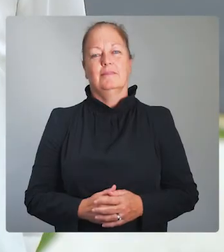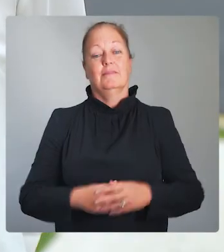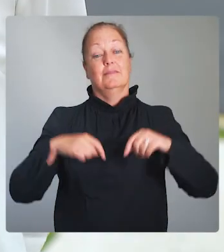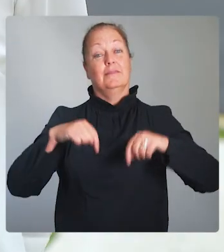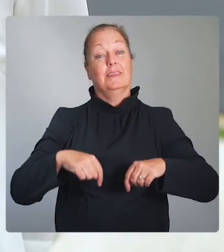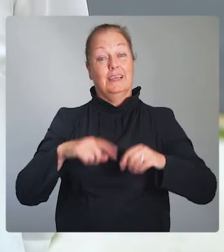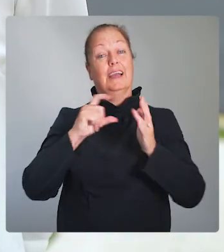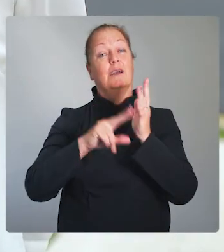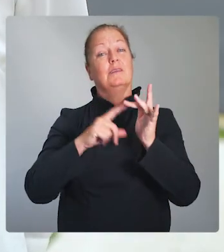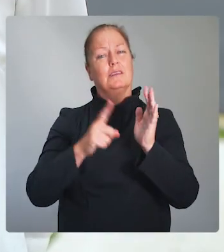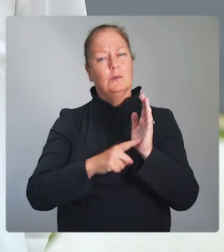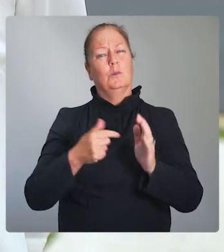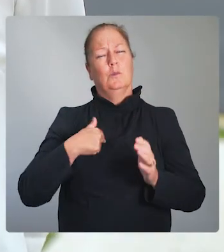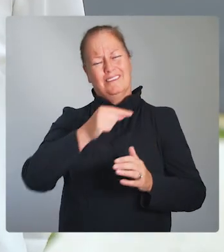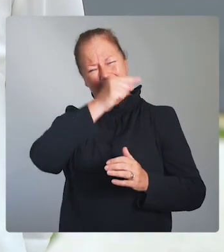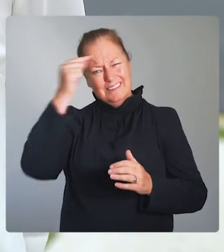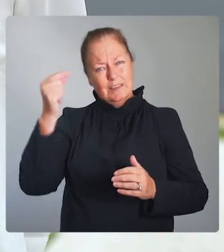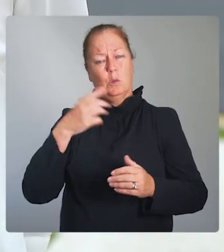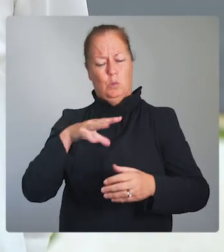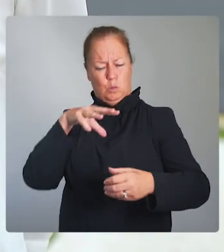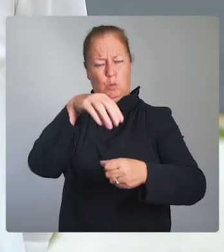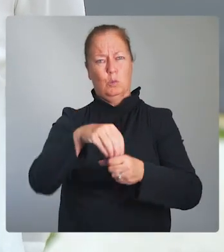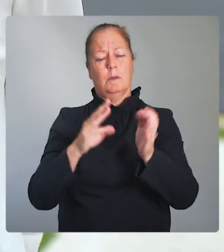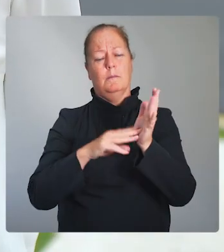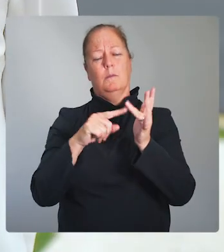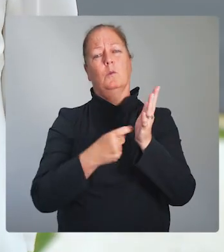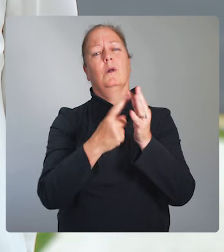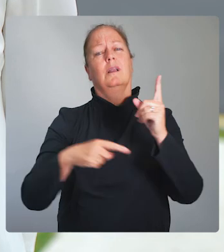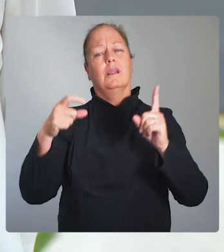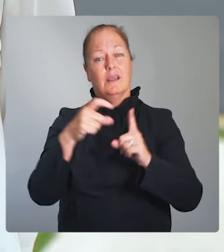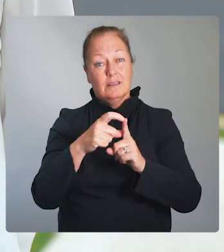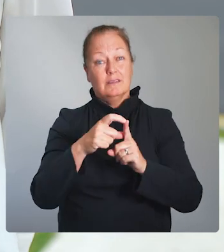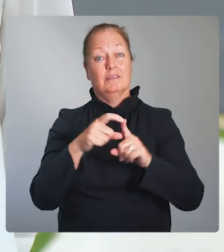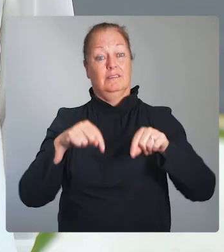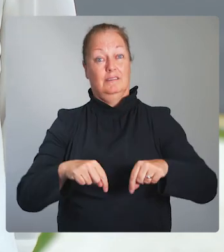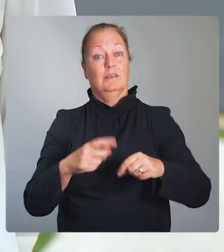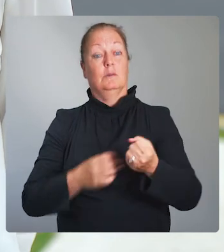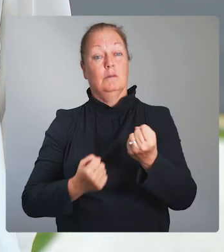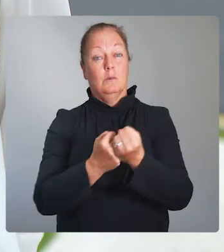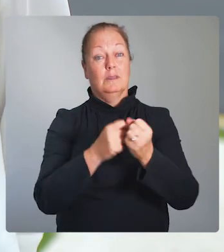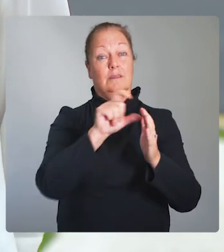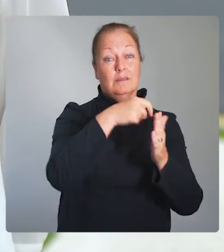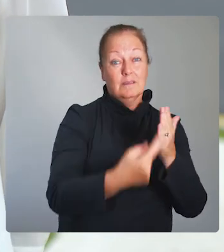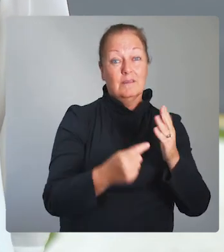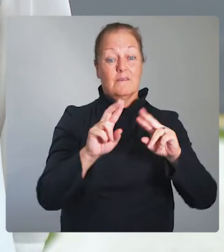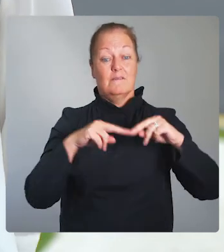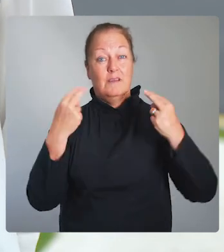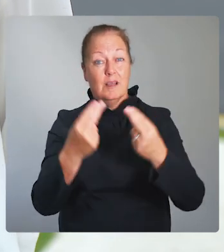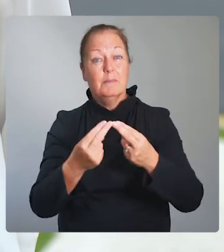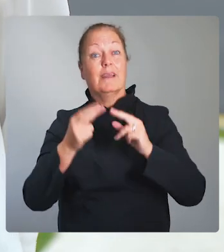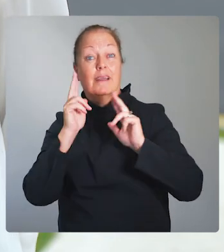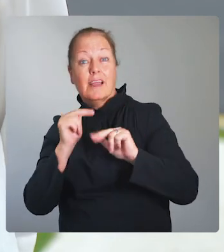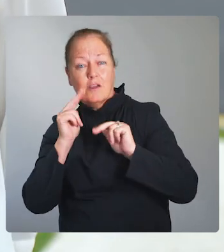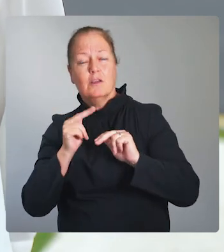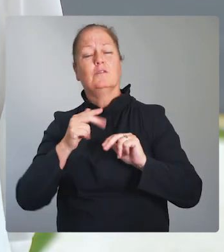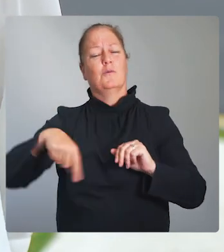At Council, we are determined to build an inclusive moorland that supports people with disabilities, their families and their carers to fully participate